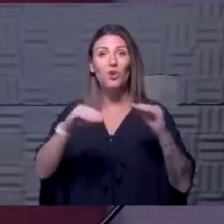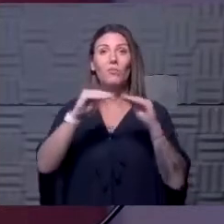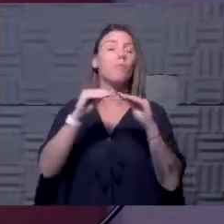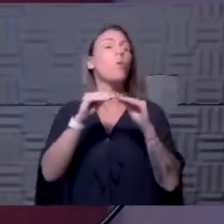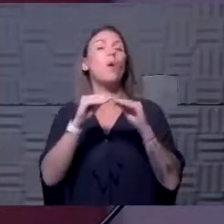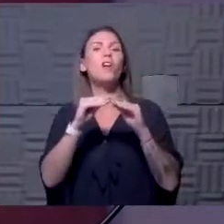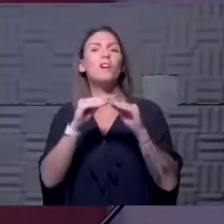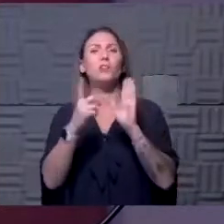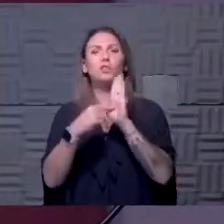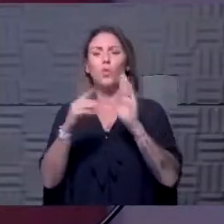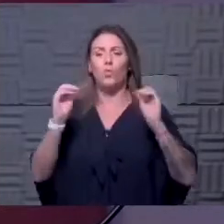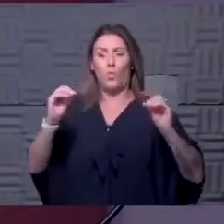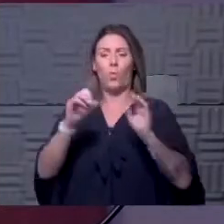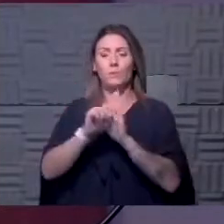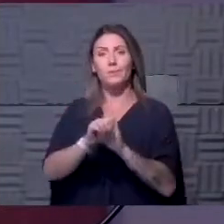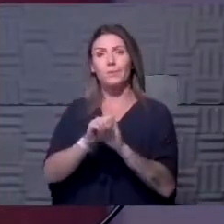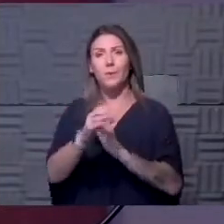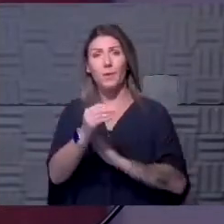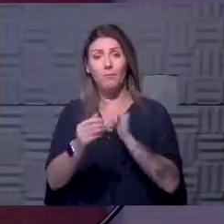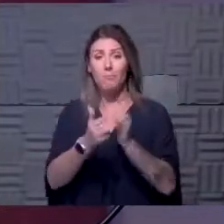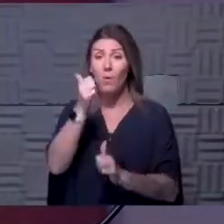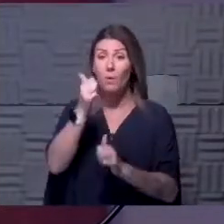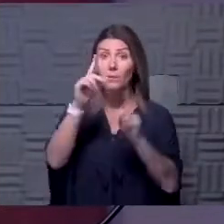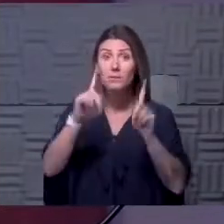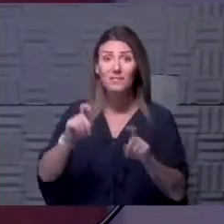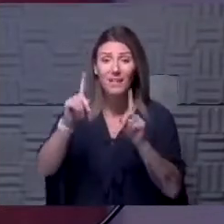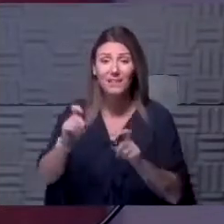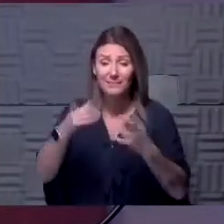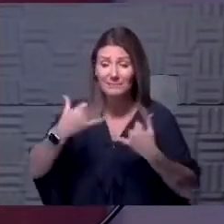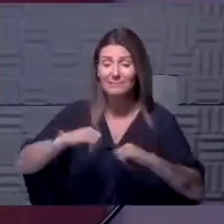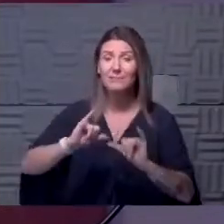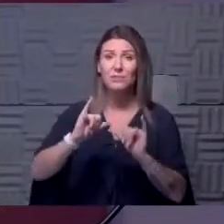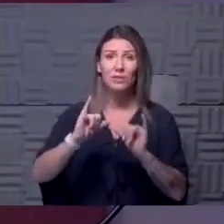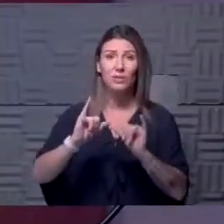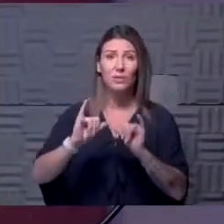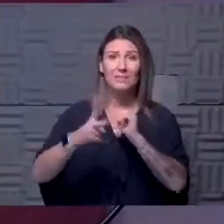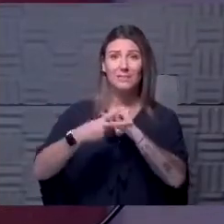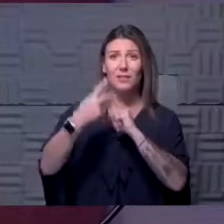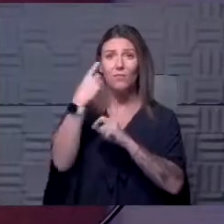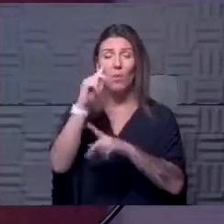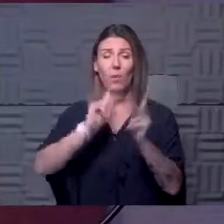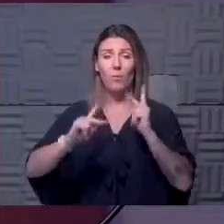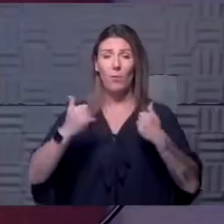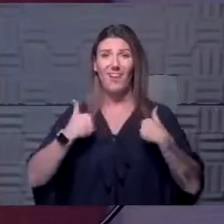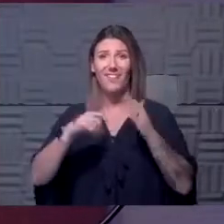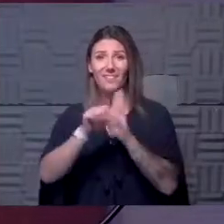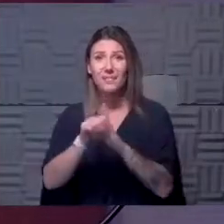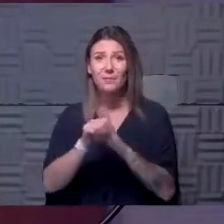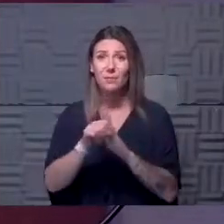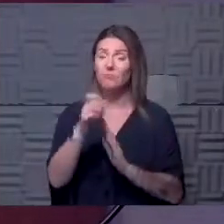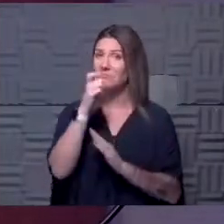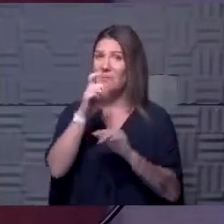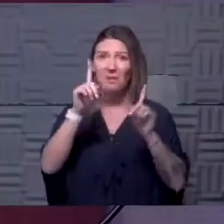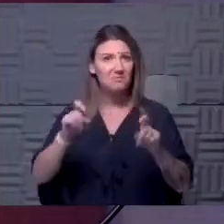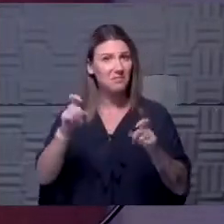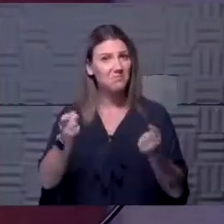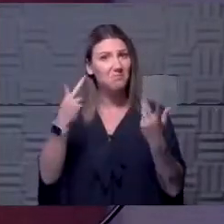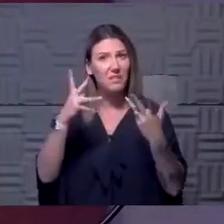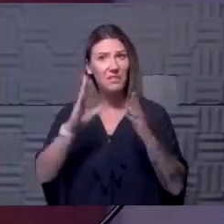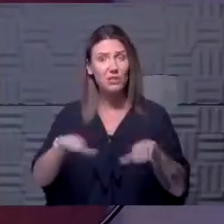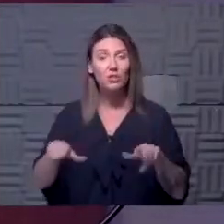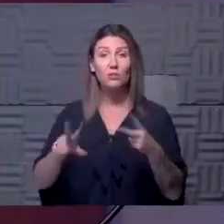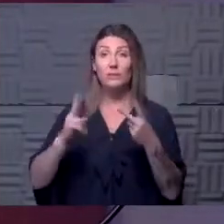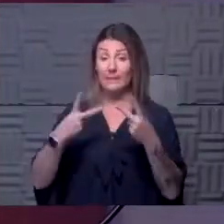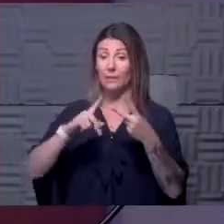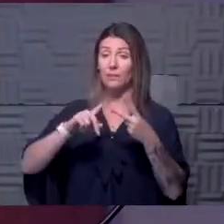asymptomatic, and most of the testing in the United States so far has still been reserved for people who are symptomatic, we've not tested a lot of children. And